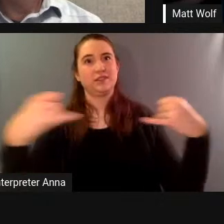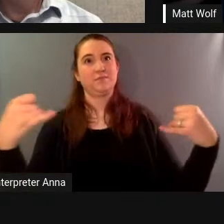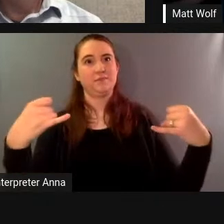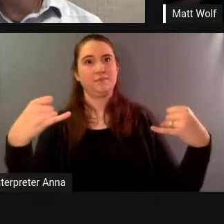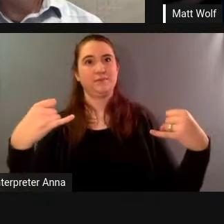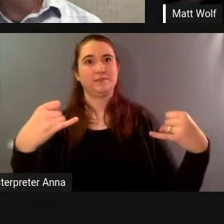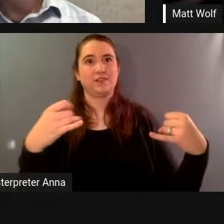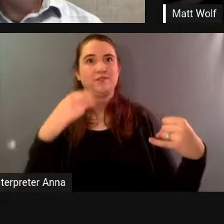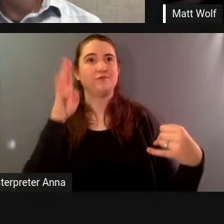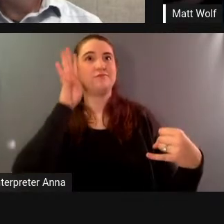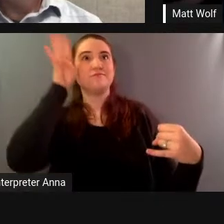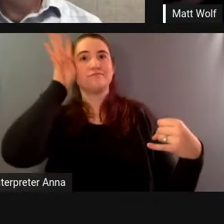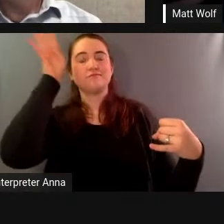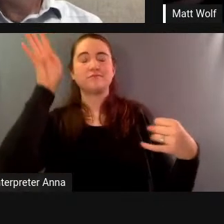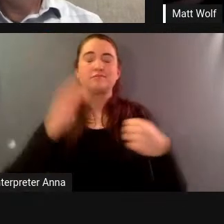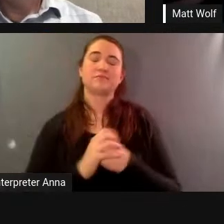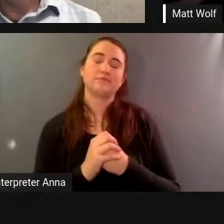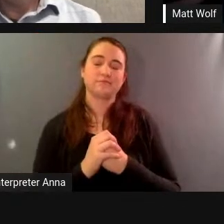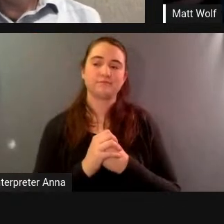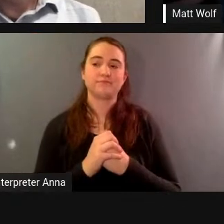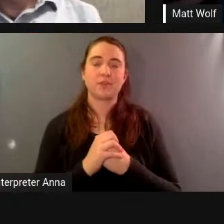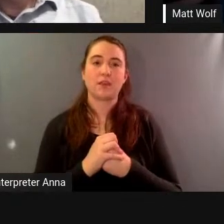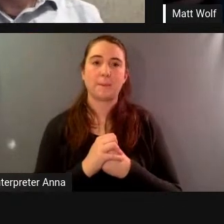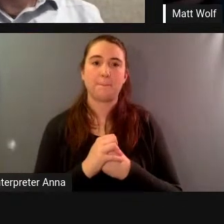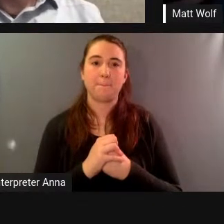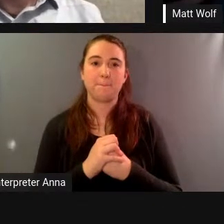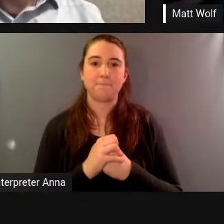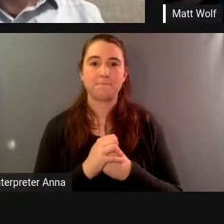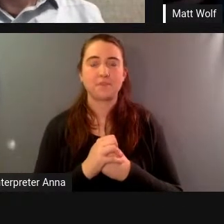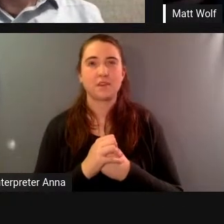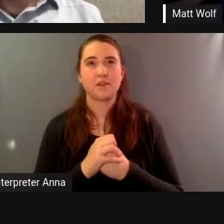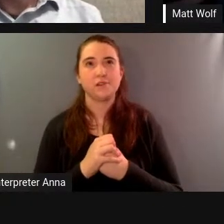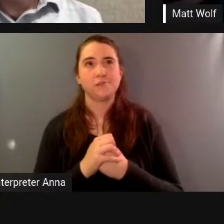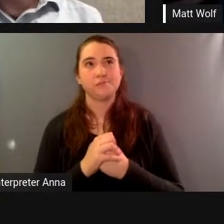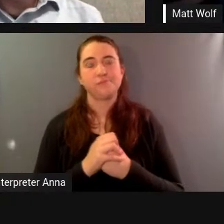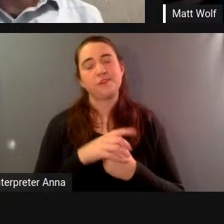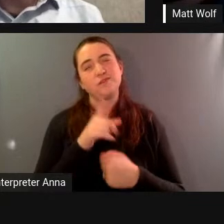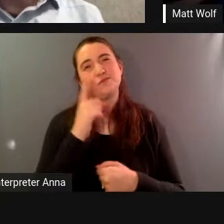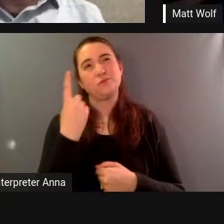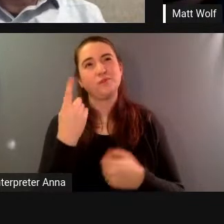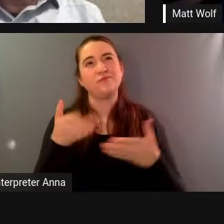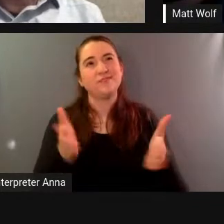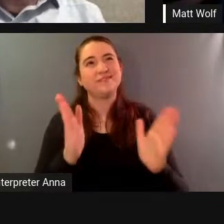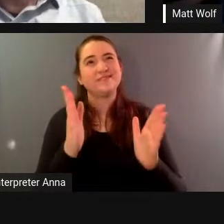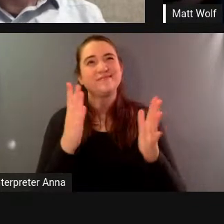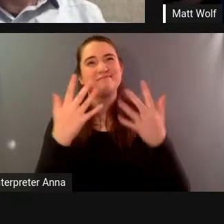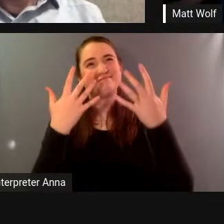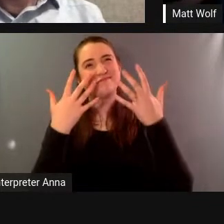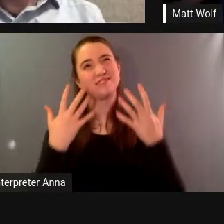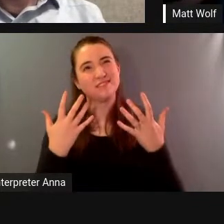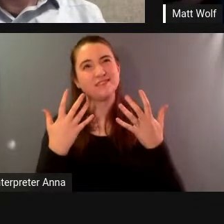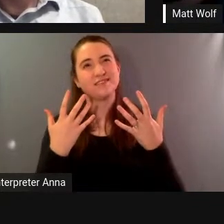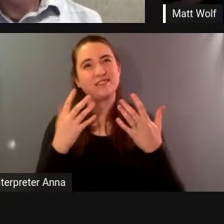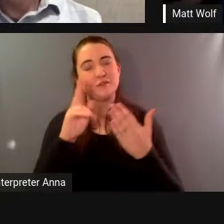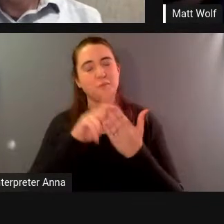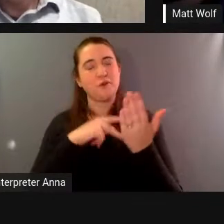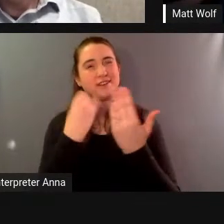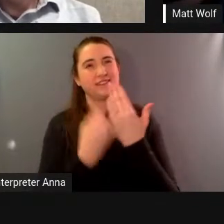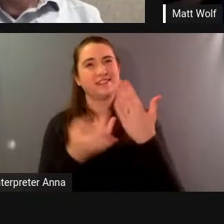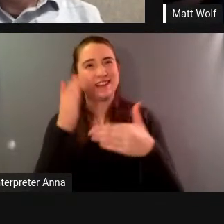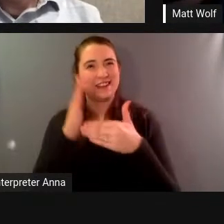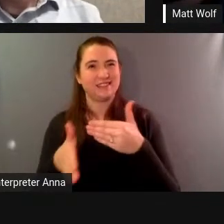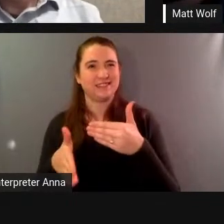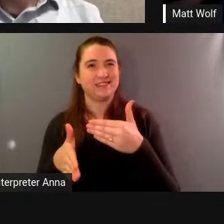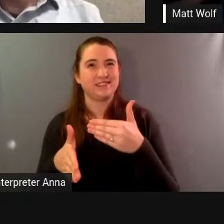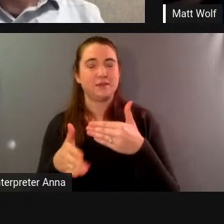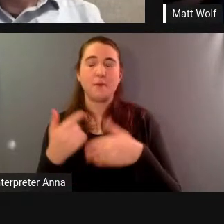and um you know in a in a sense it it's tragic that this project ended but i saw a metaphor